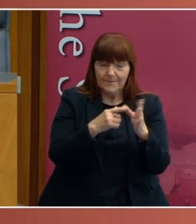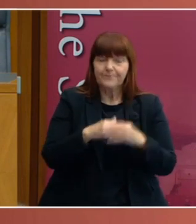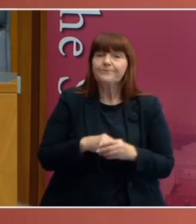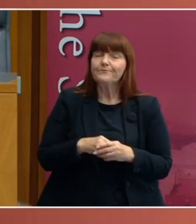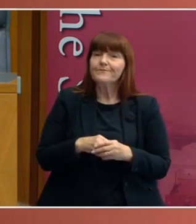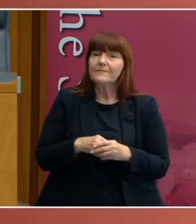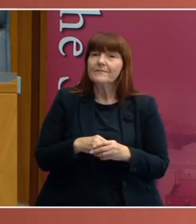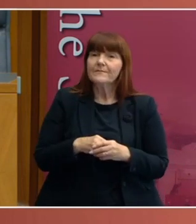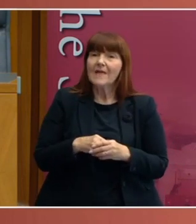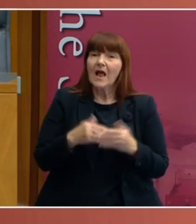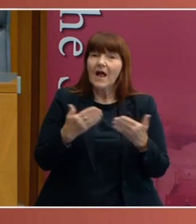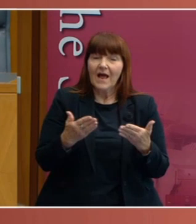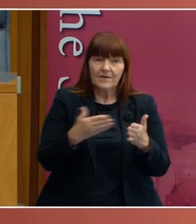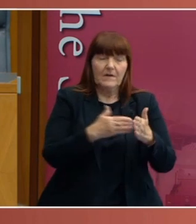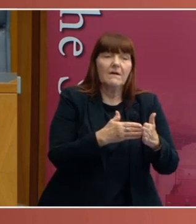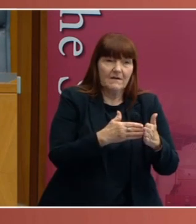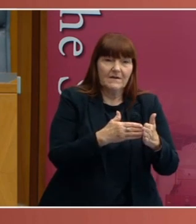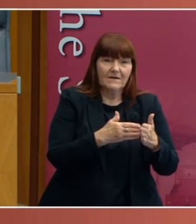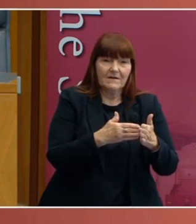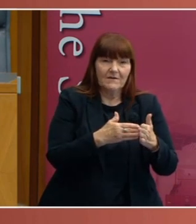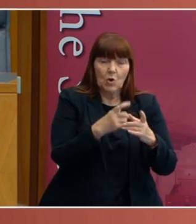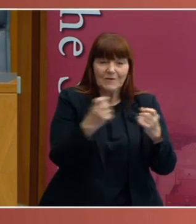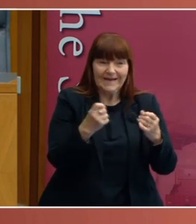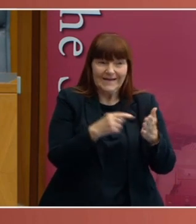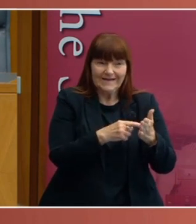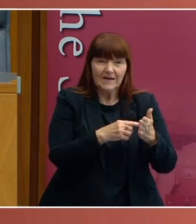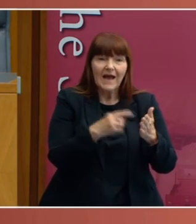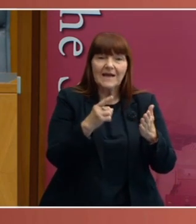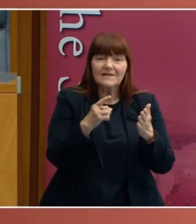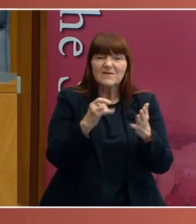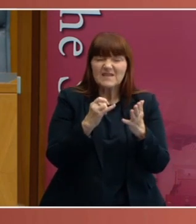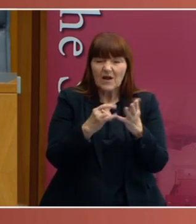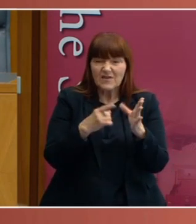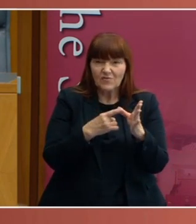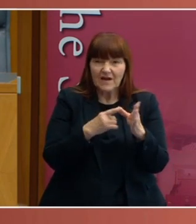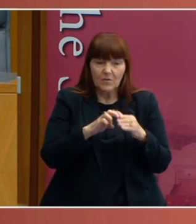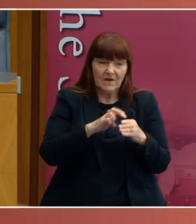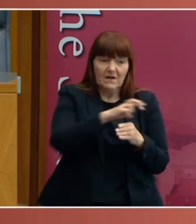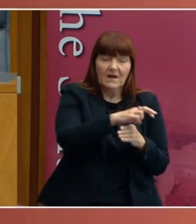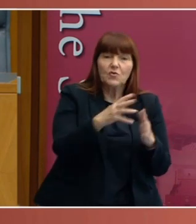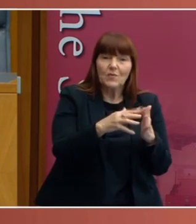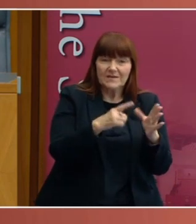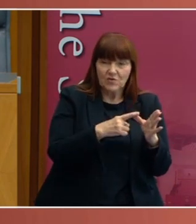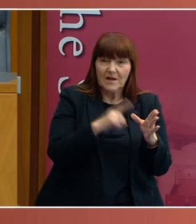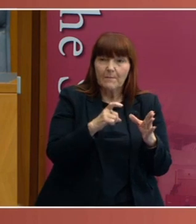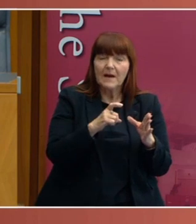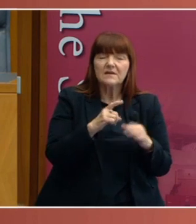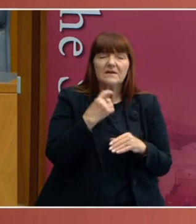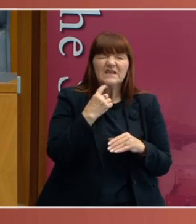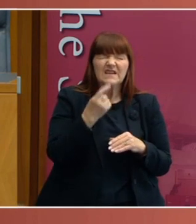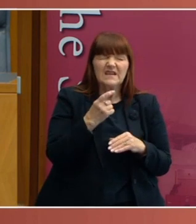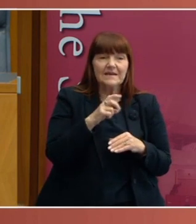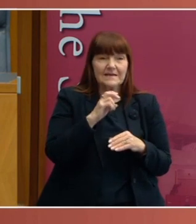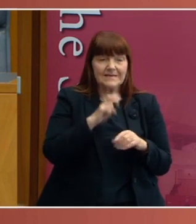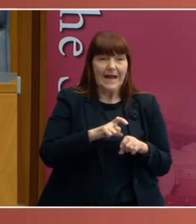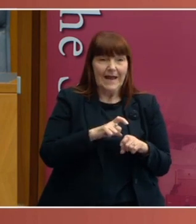that was as far as her ticket went in South Australia. They weren't going to let her go on to Western Australia, but she stayed on the train,